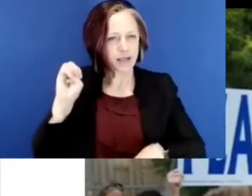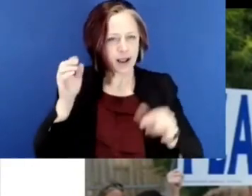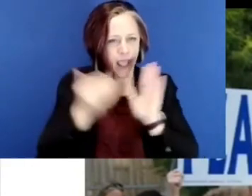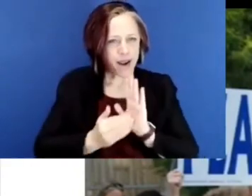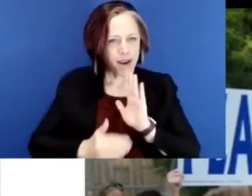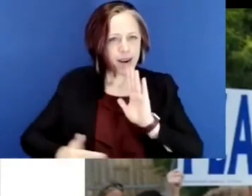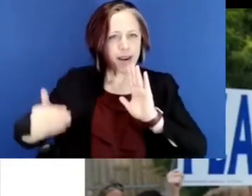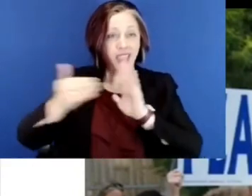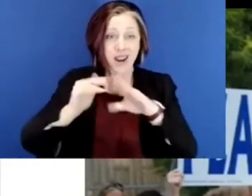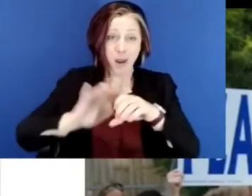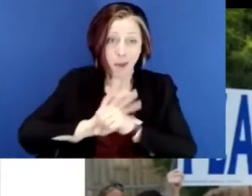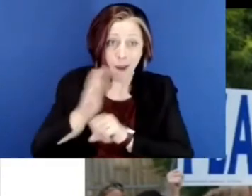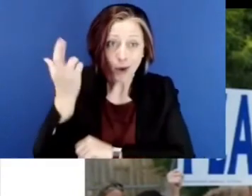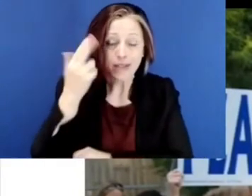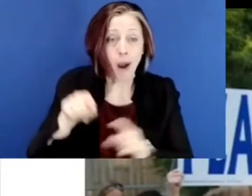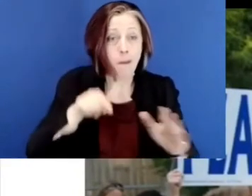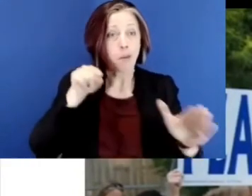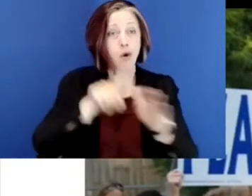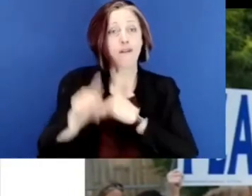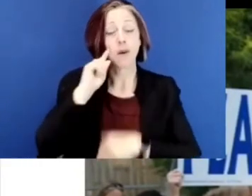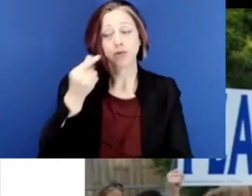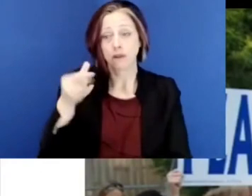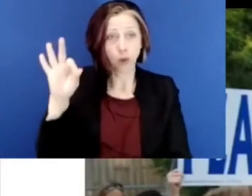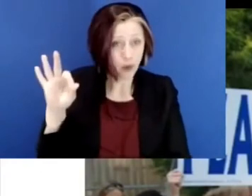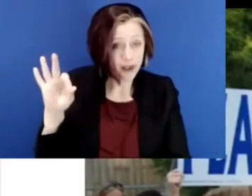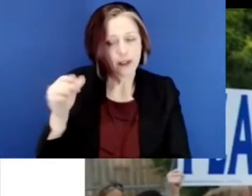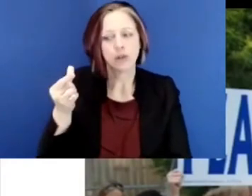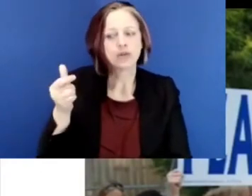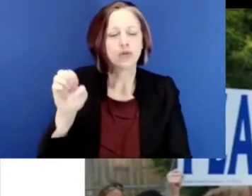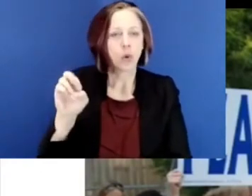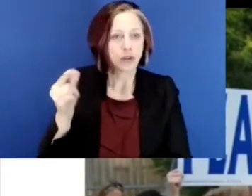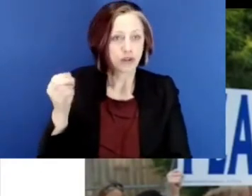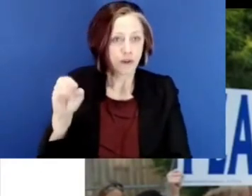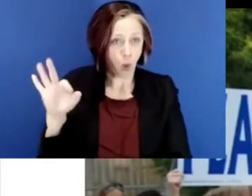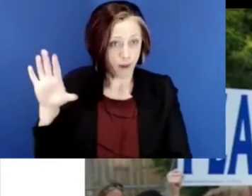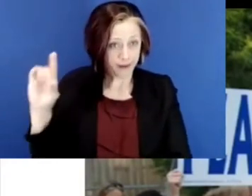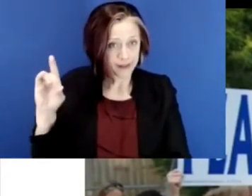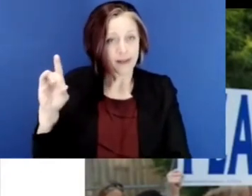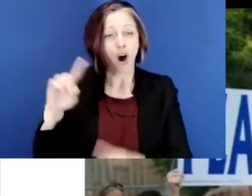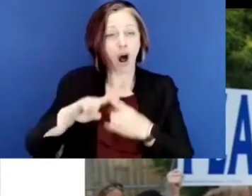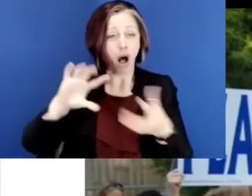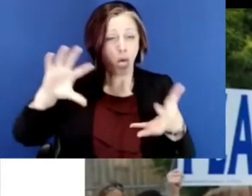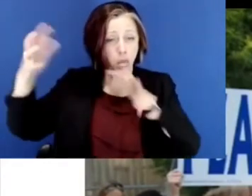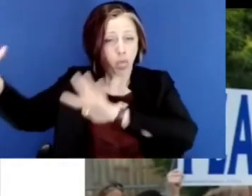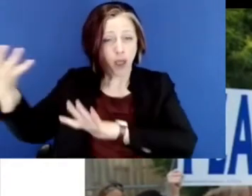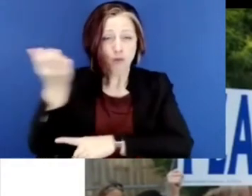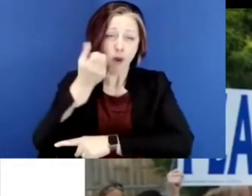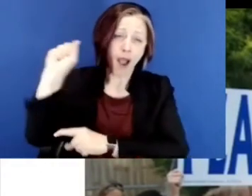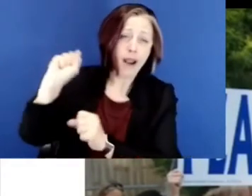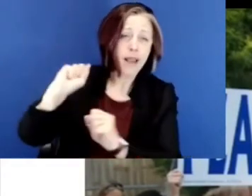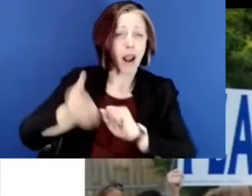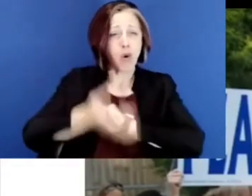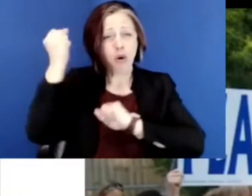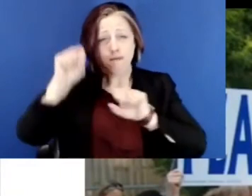fact, in, um, in 1996, Minneapolis was dubbed murderapolis. And right now we're starting to see the